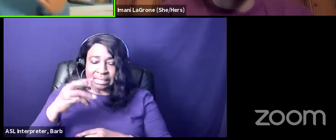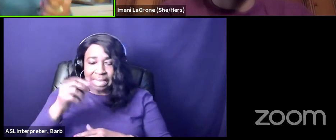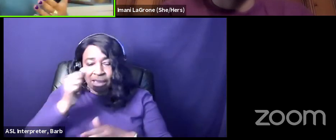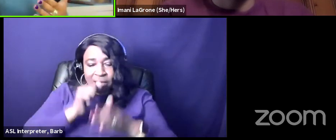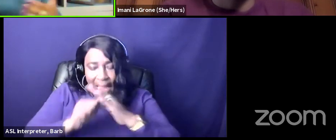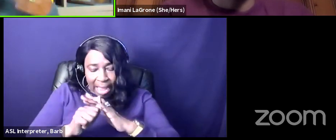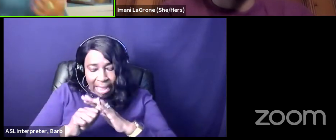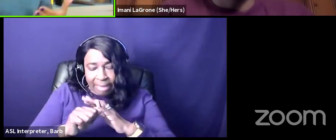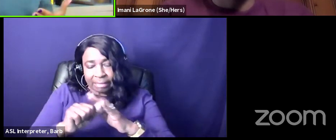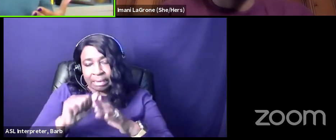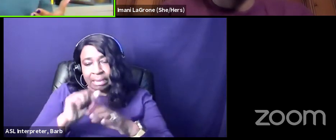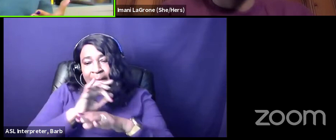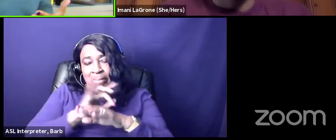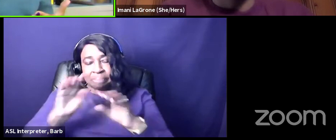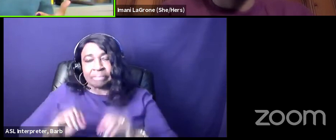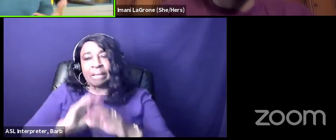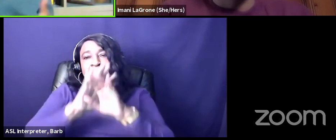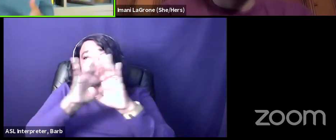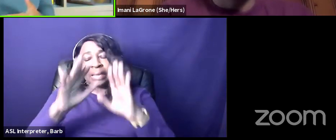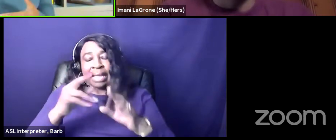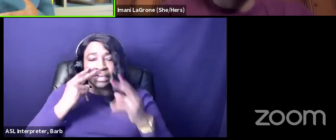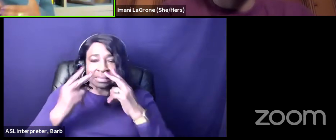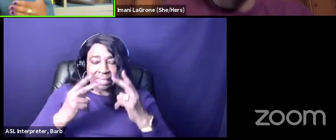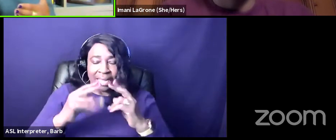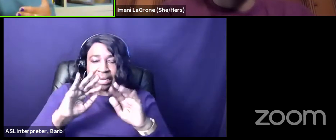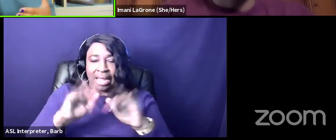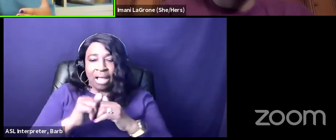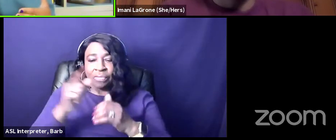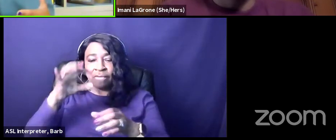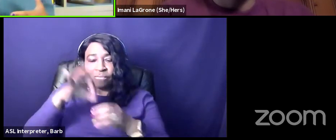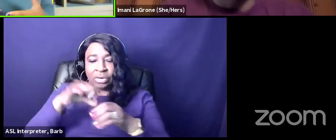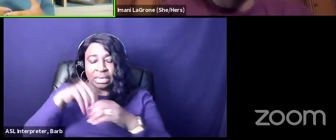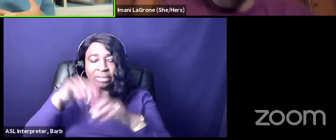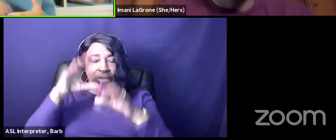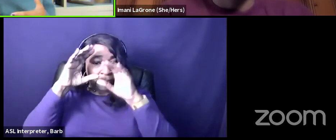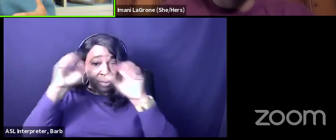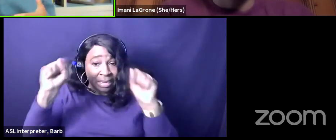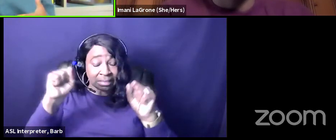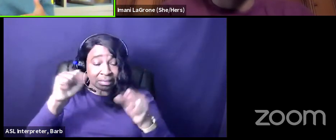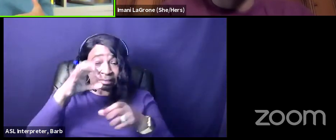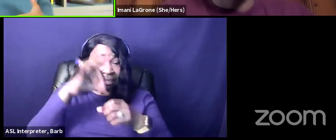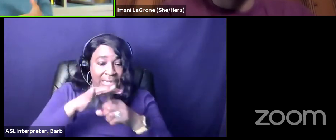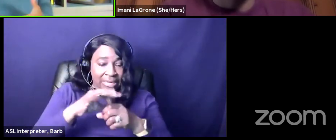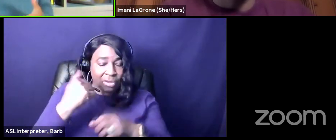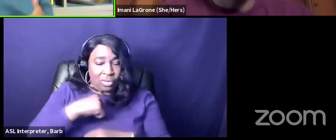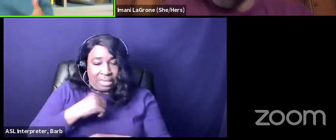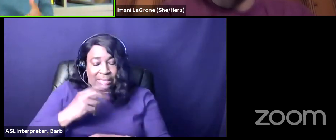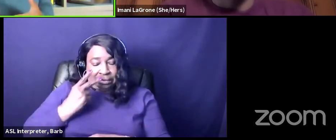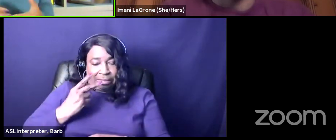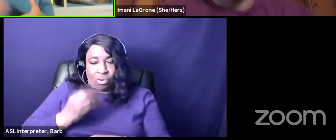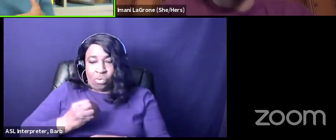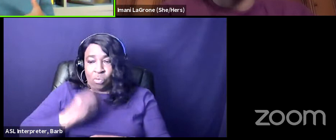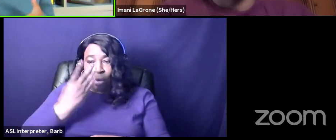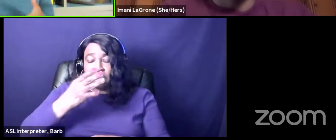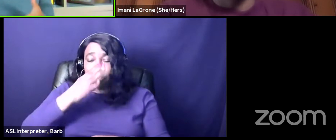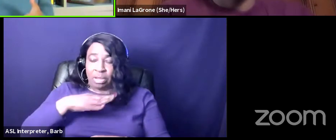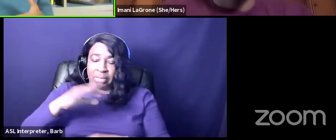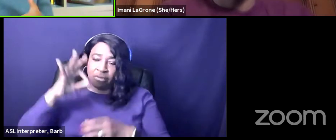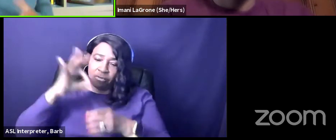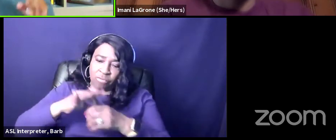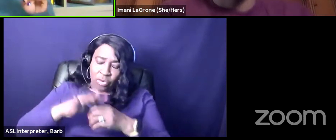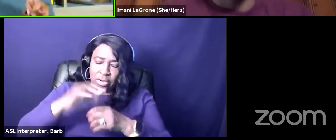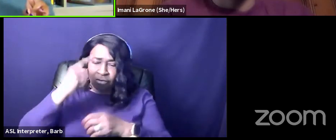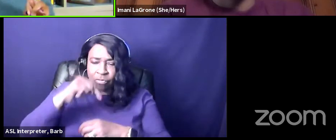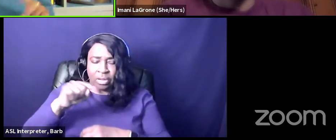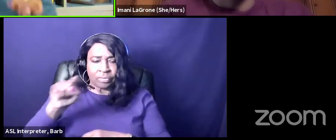looks at white women and how they vote in presidential elections we see that white women have voted for the republican party candidate every single